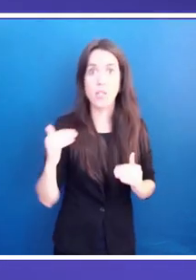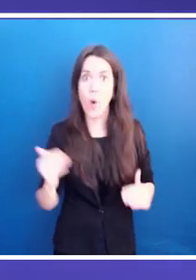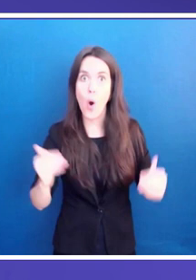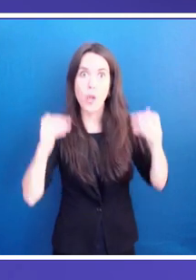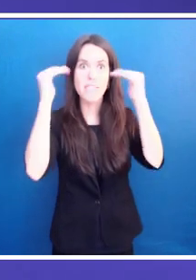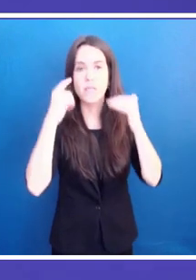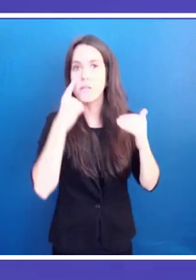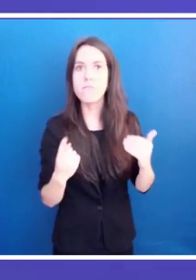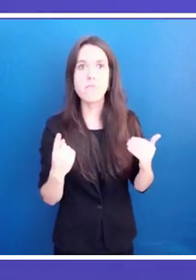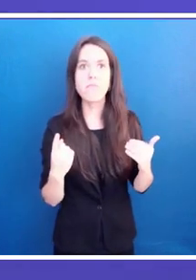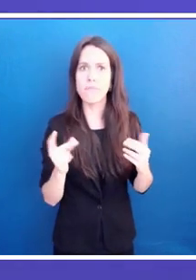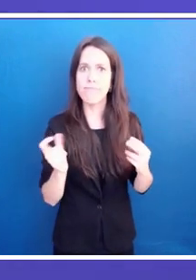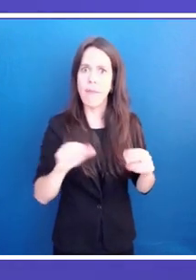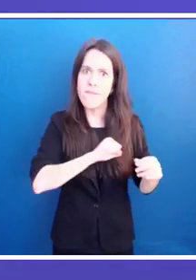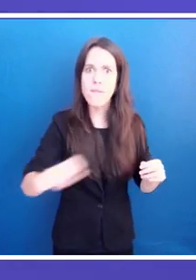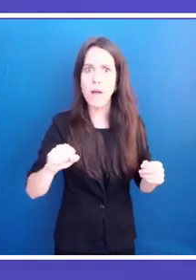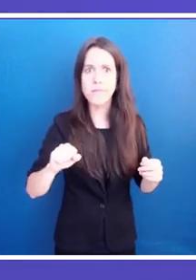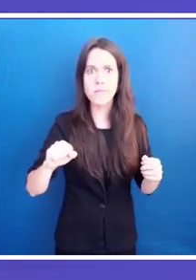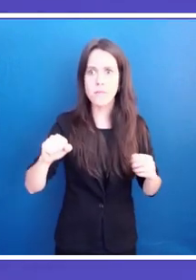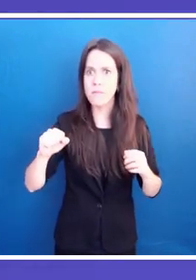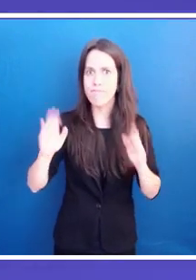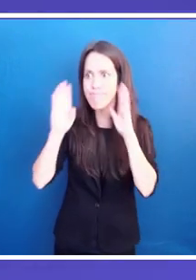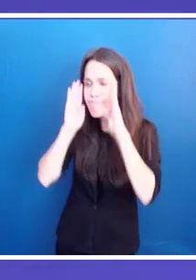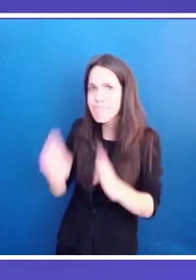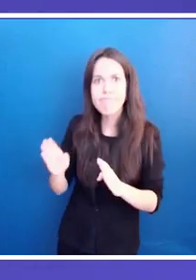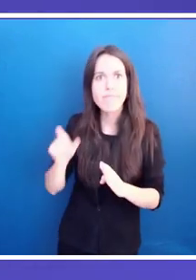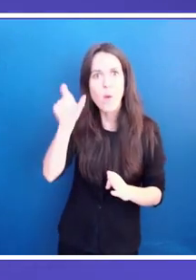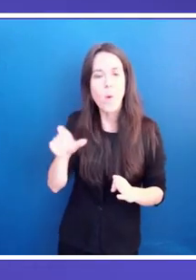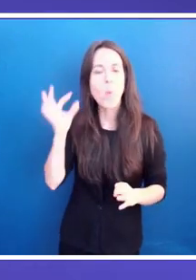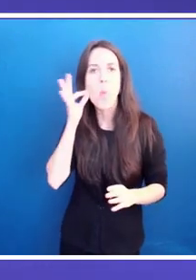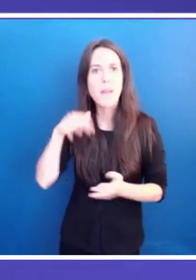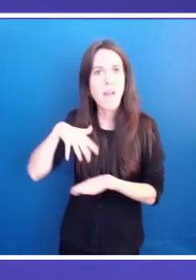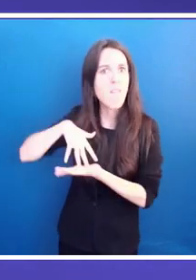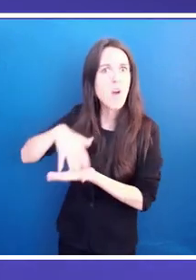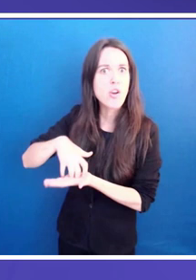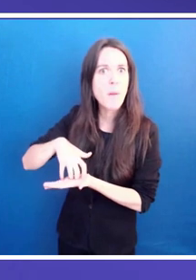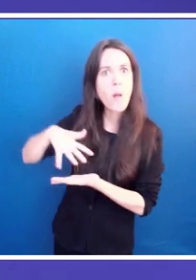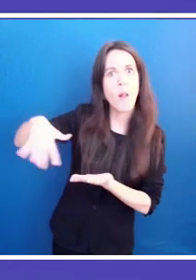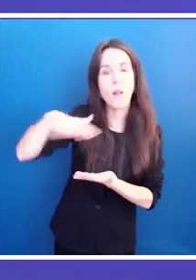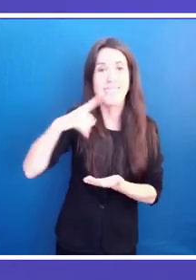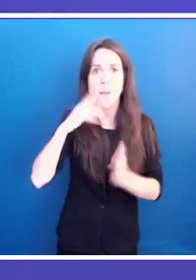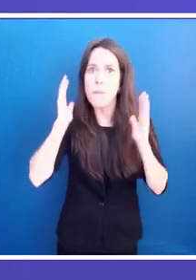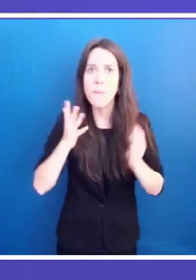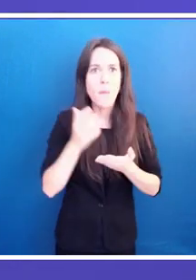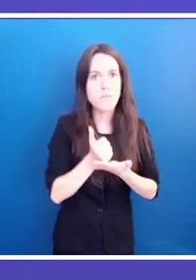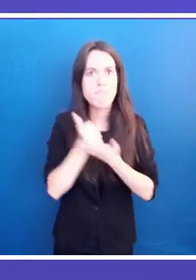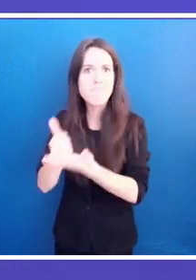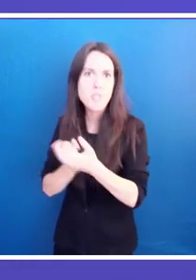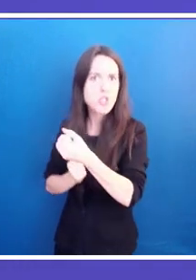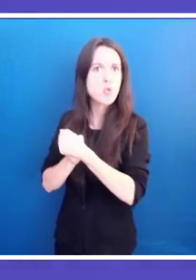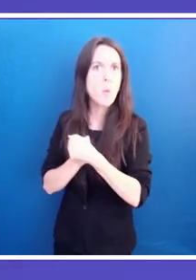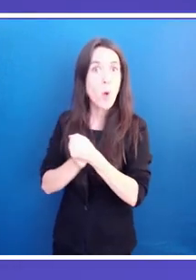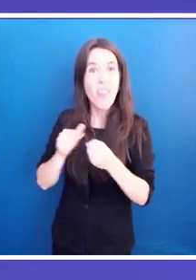women in vulnerable settings, it is essential to provide support to these organizations